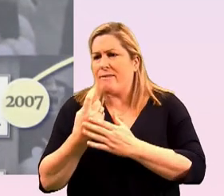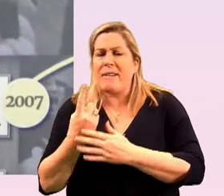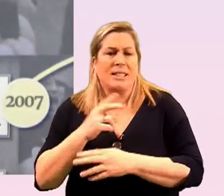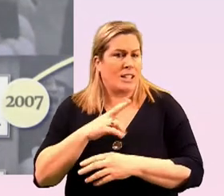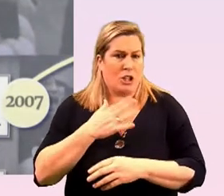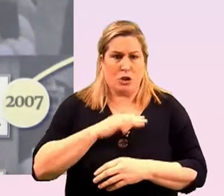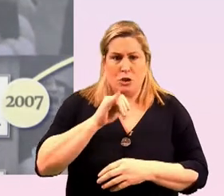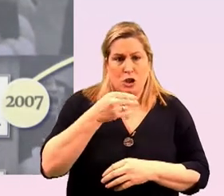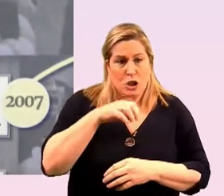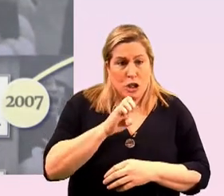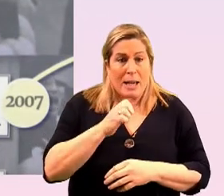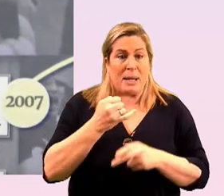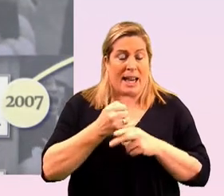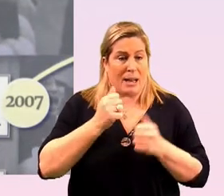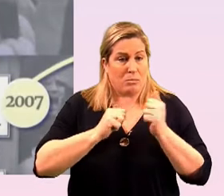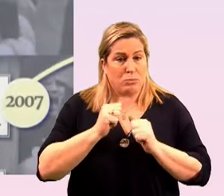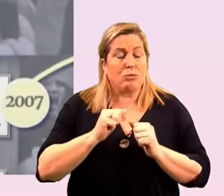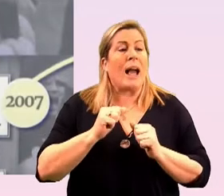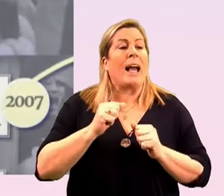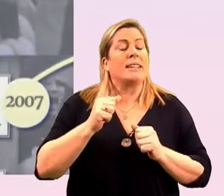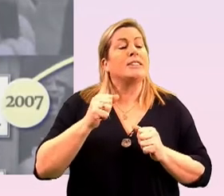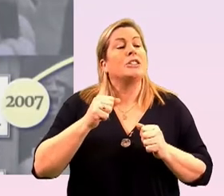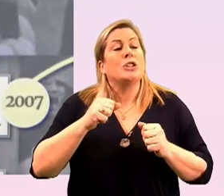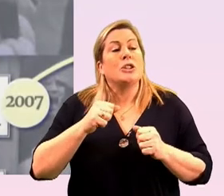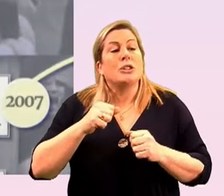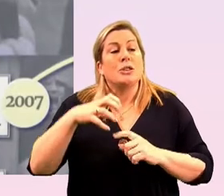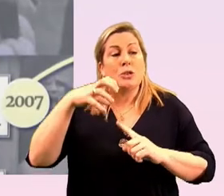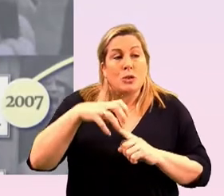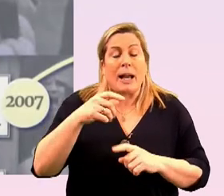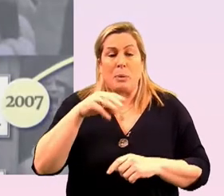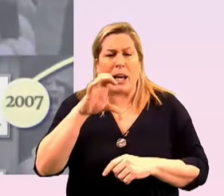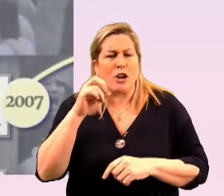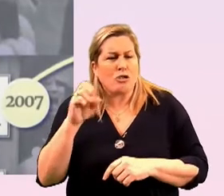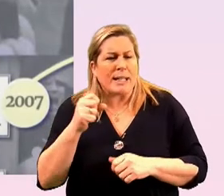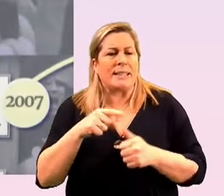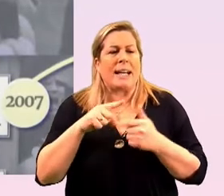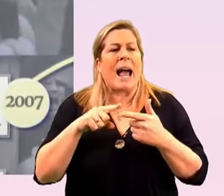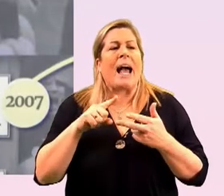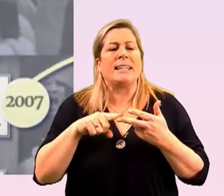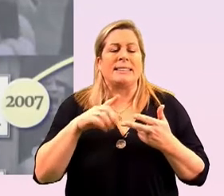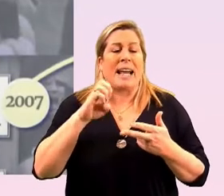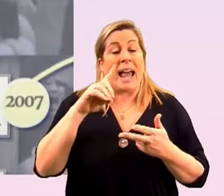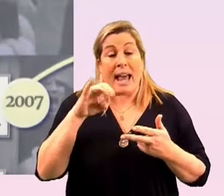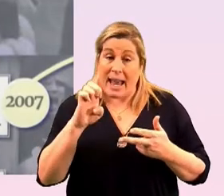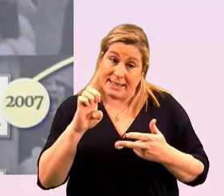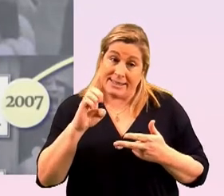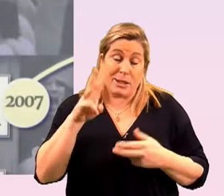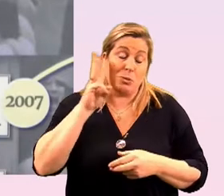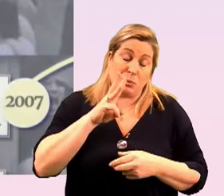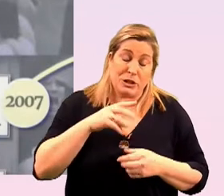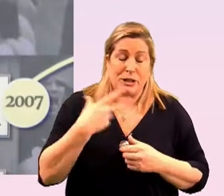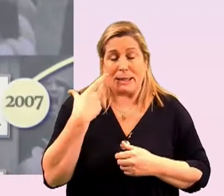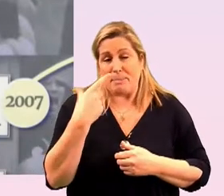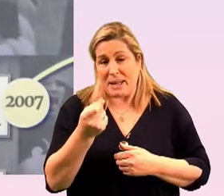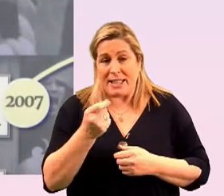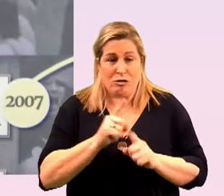here in pride studio we also have chris working with us we're missing eddie today and we're all wishing him a speedy recovery i'm